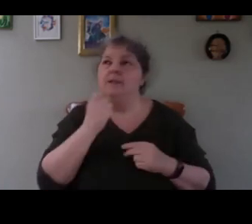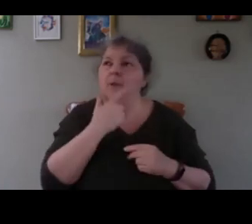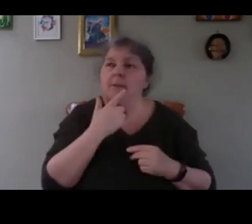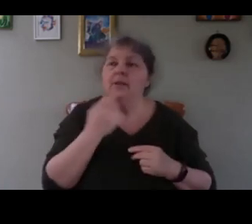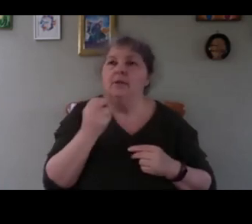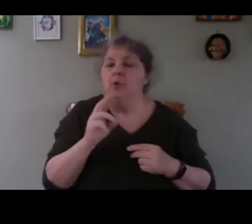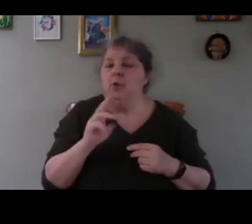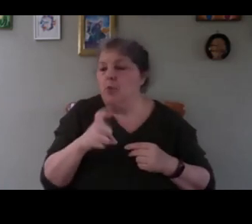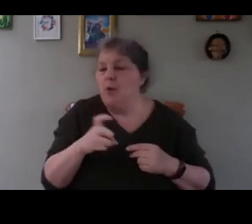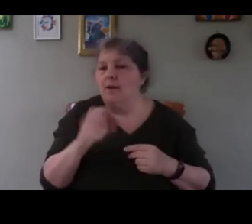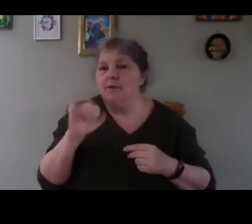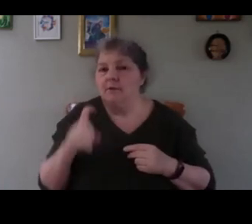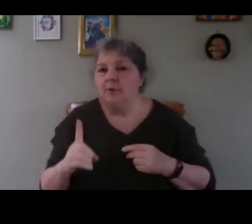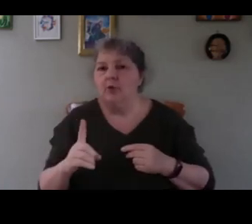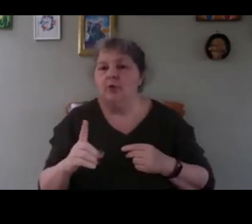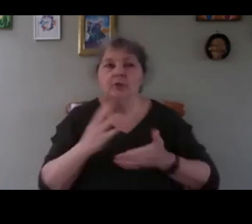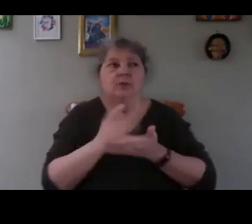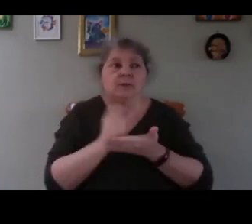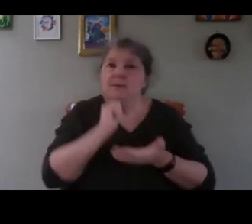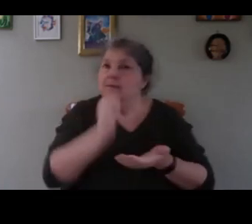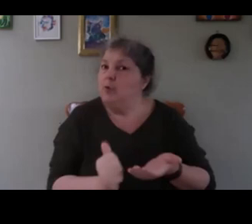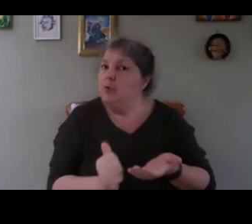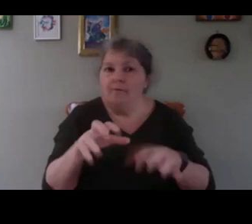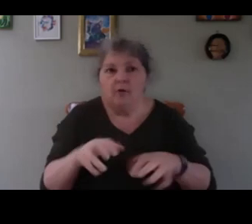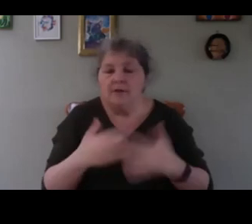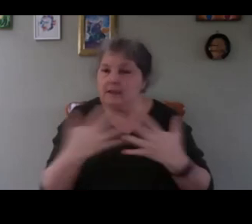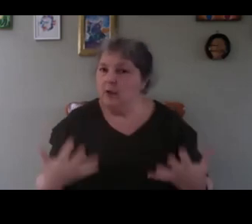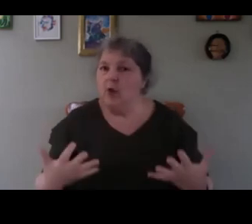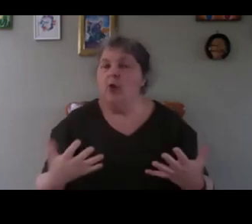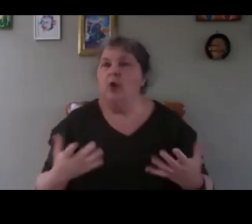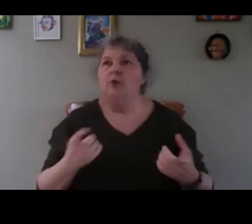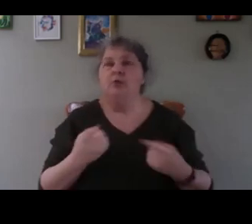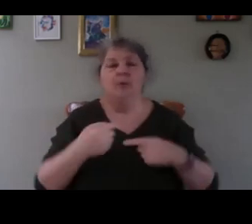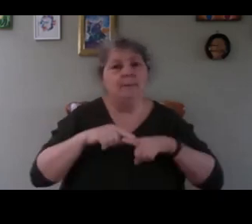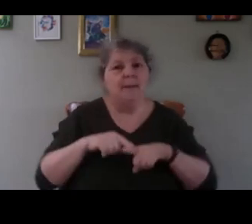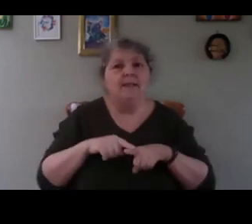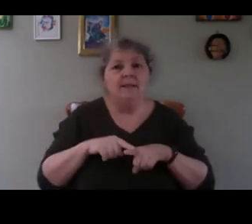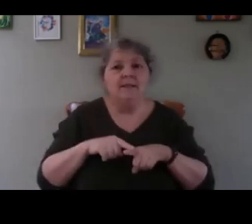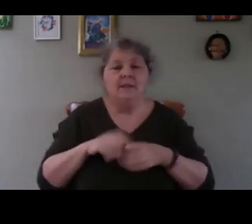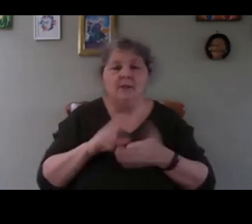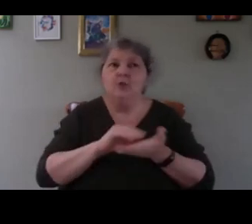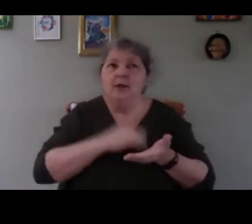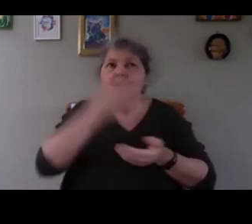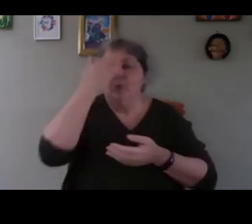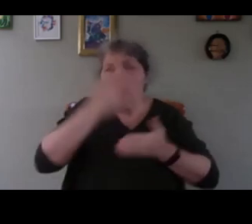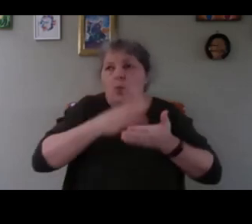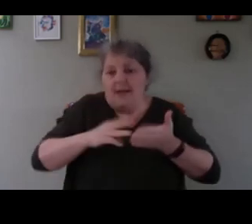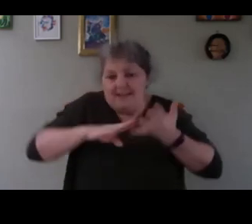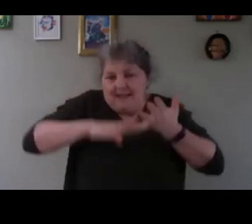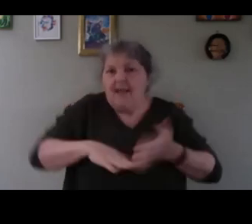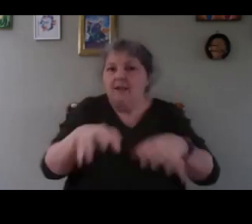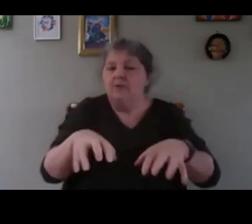you have if you're it's colder so you have to know when is the last frost